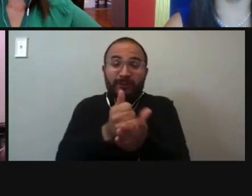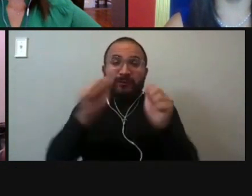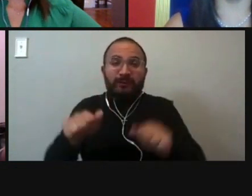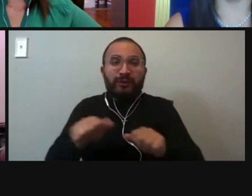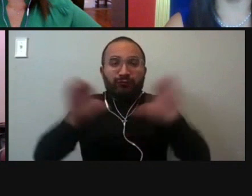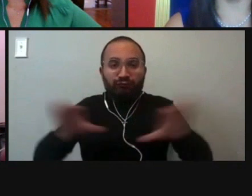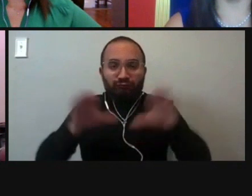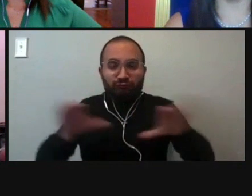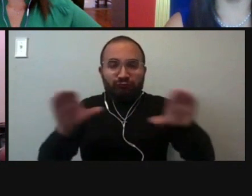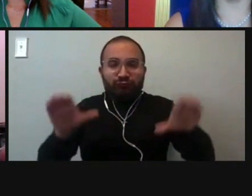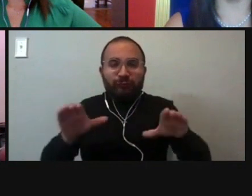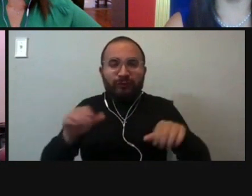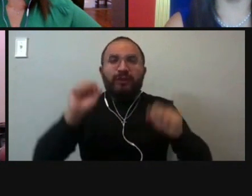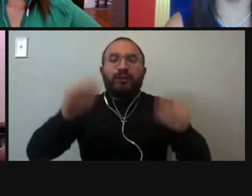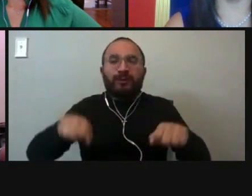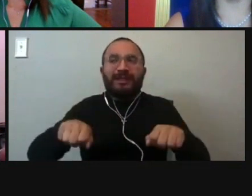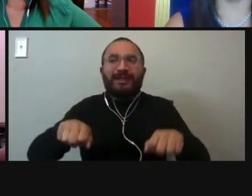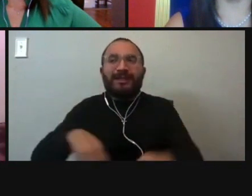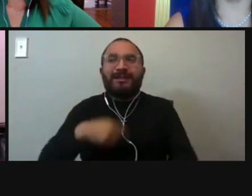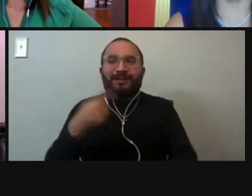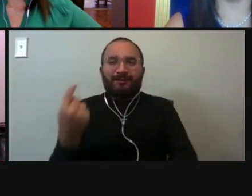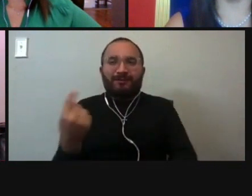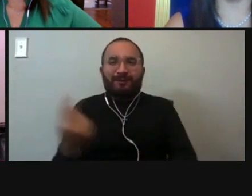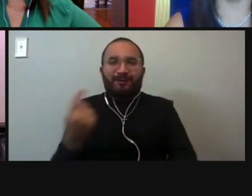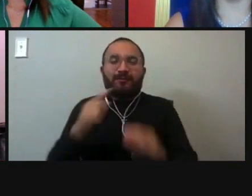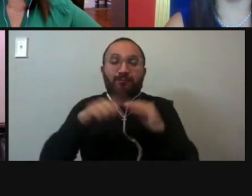climate change, but I think we could do something about, um, air quality though.